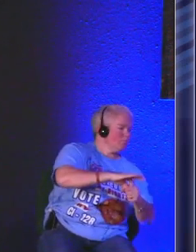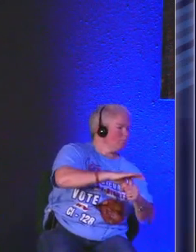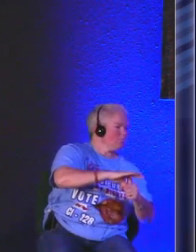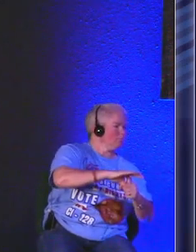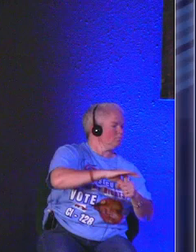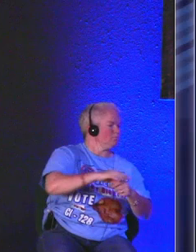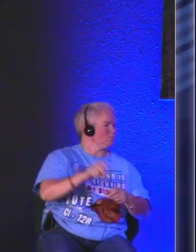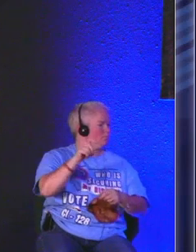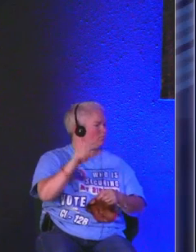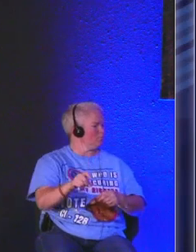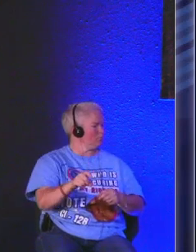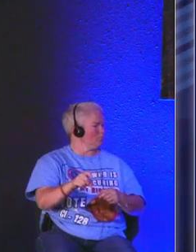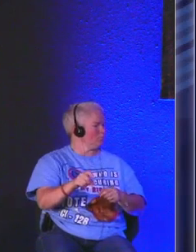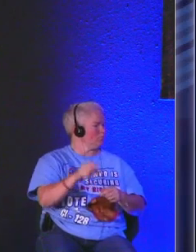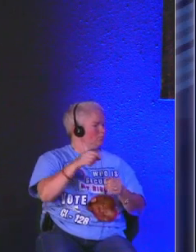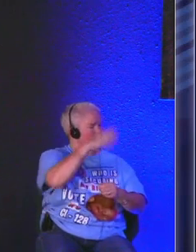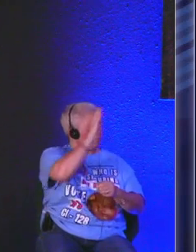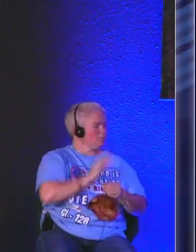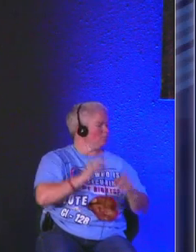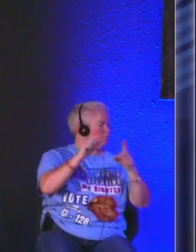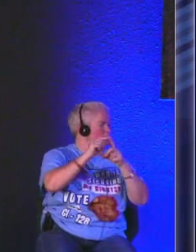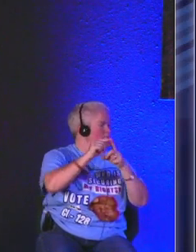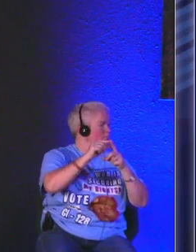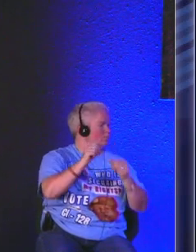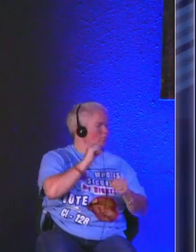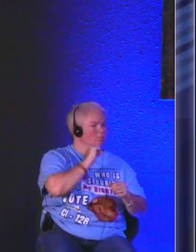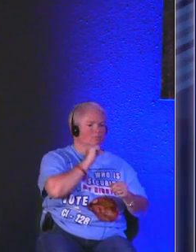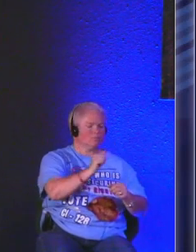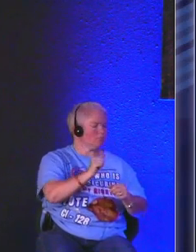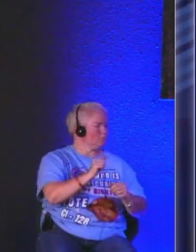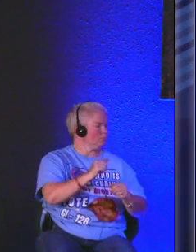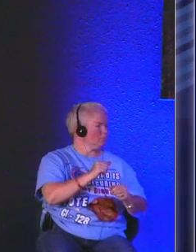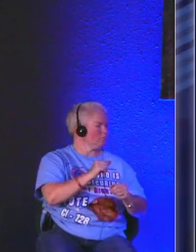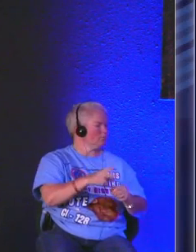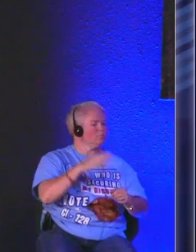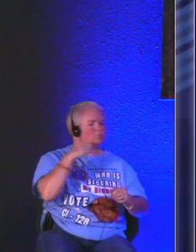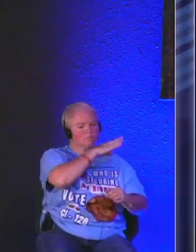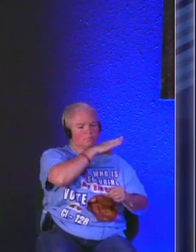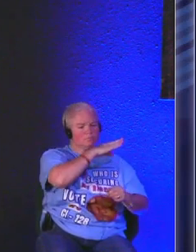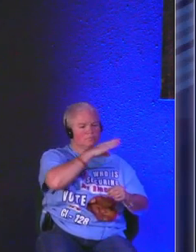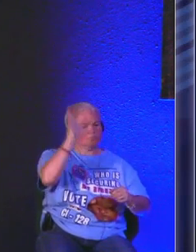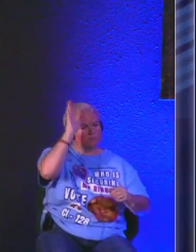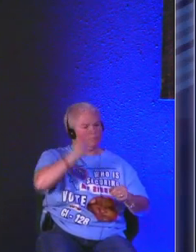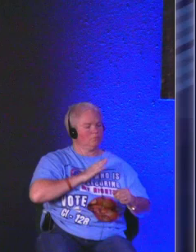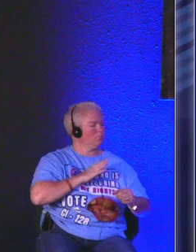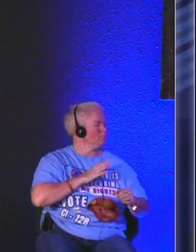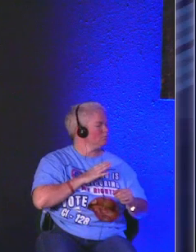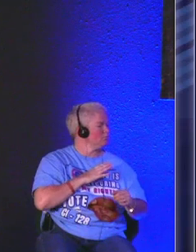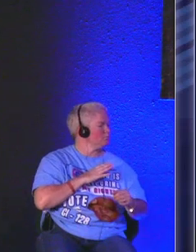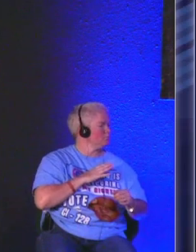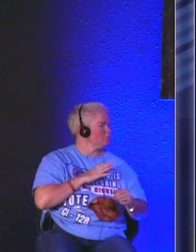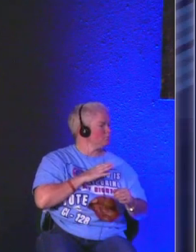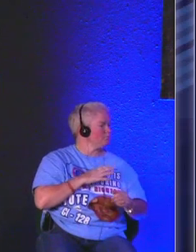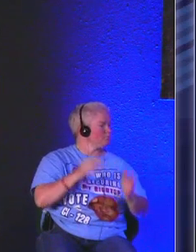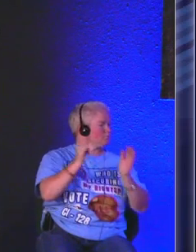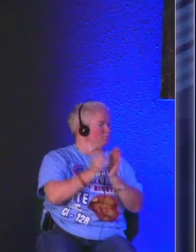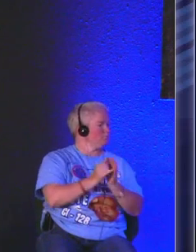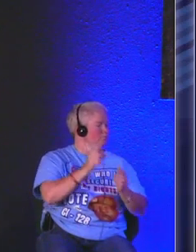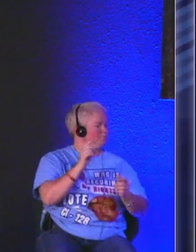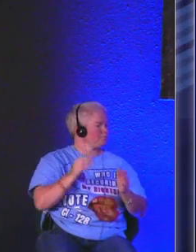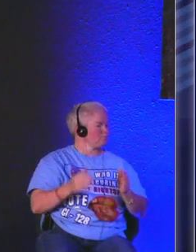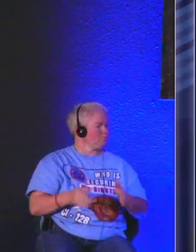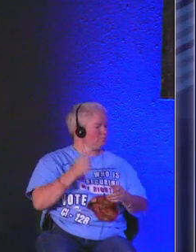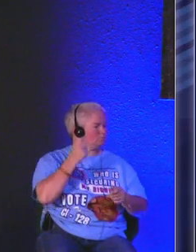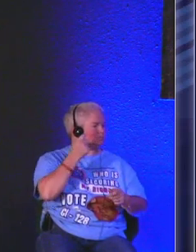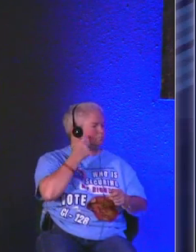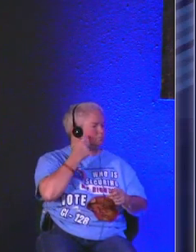our dependence upon God's word and not the deceptions of man that was